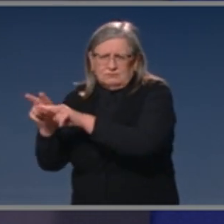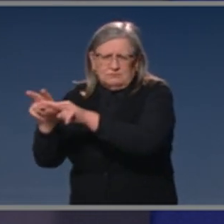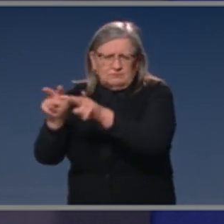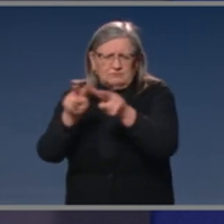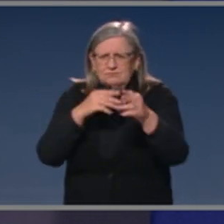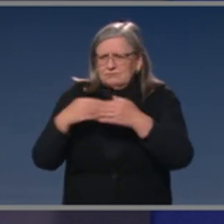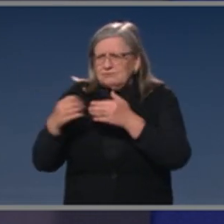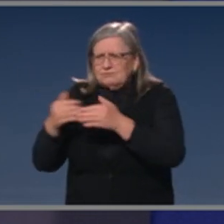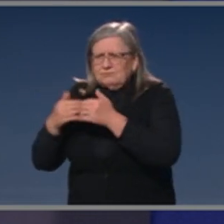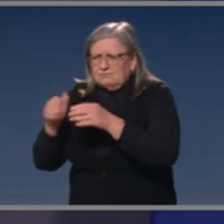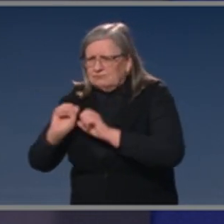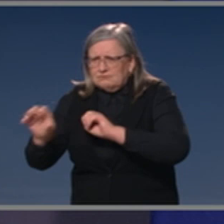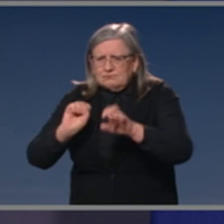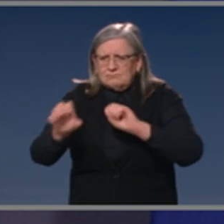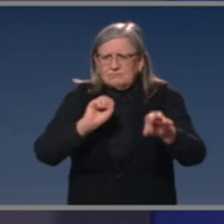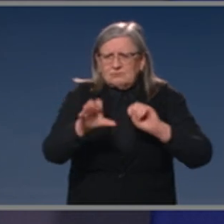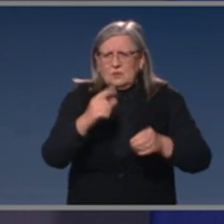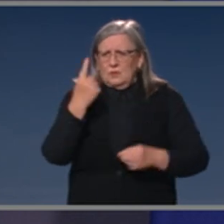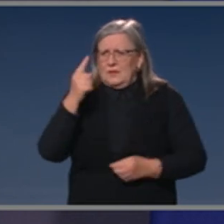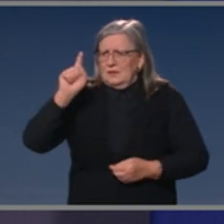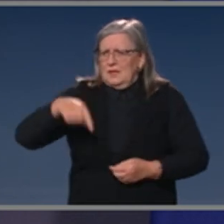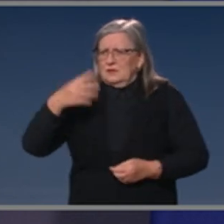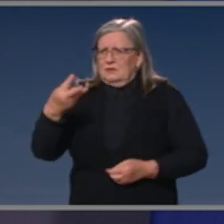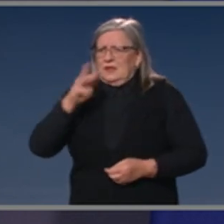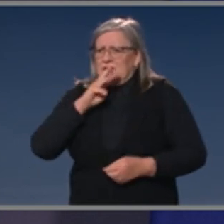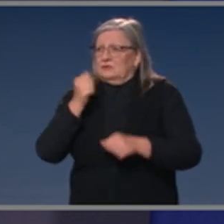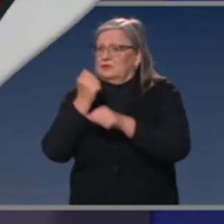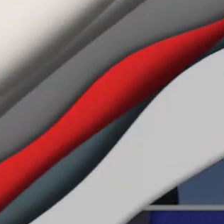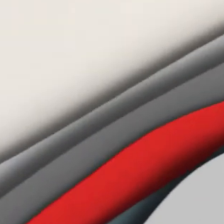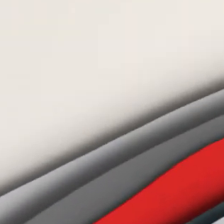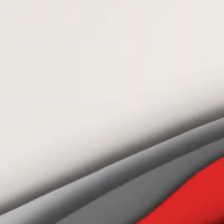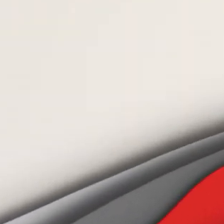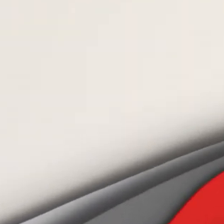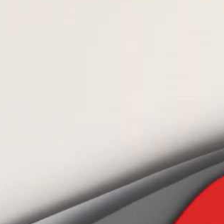the country, and as the rest of the year continues, that will be expanded.